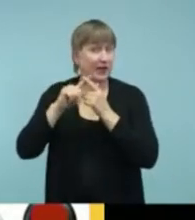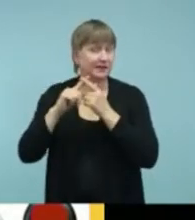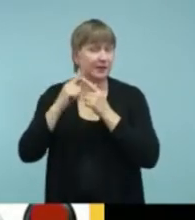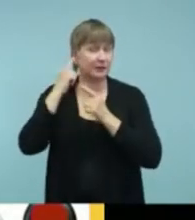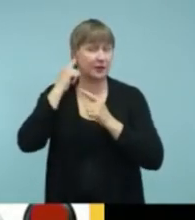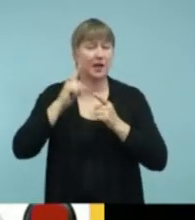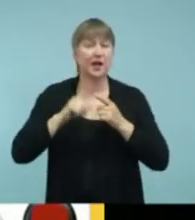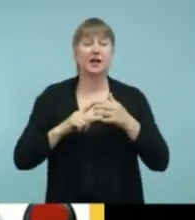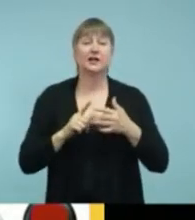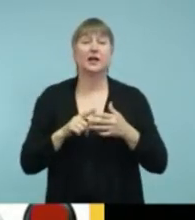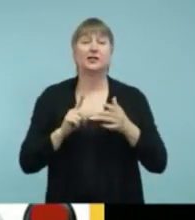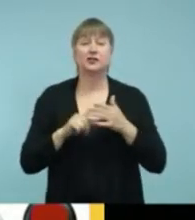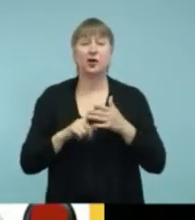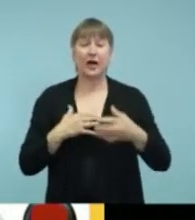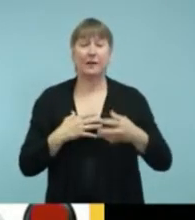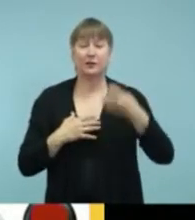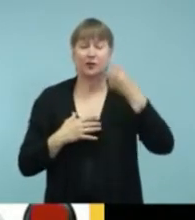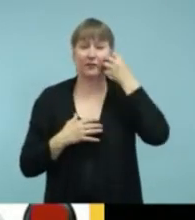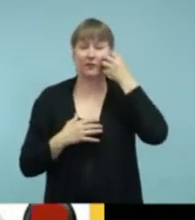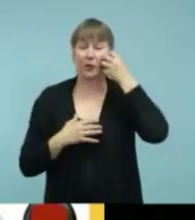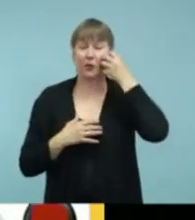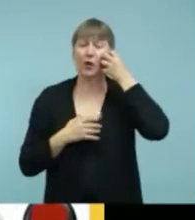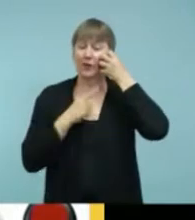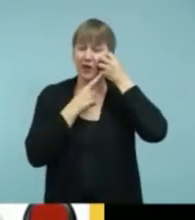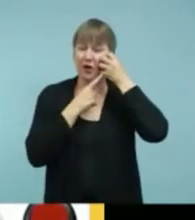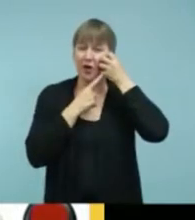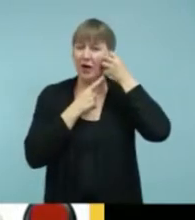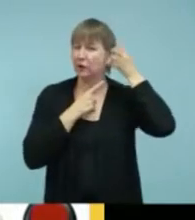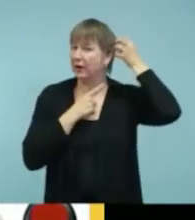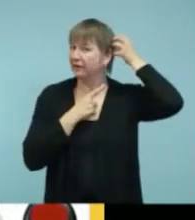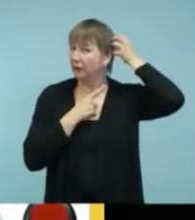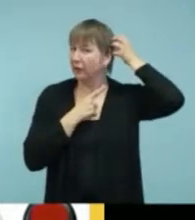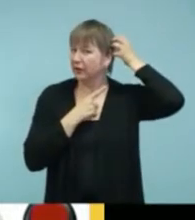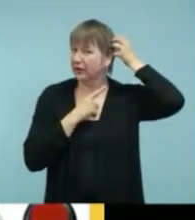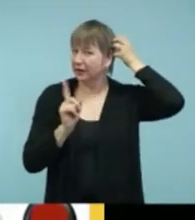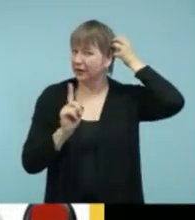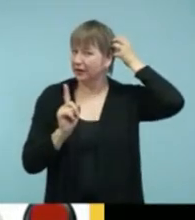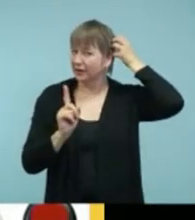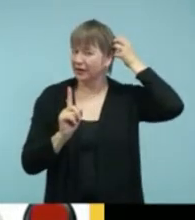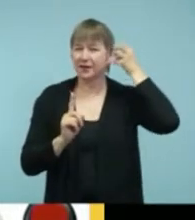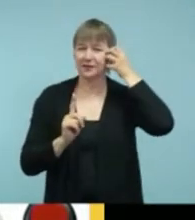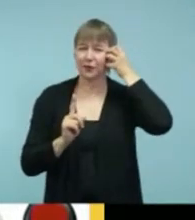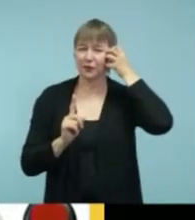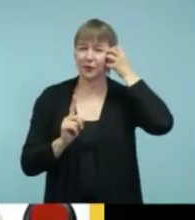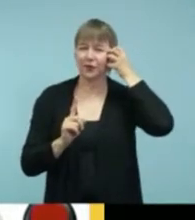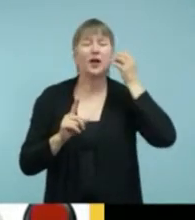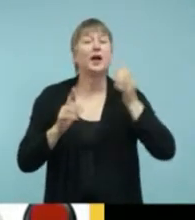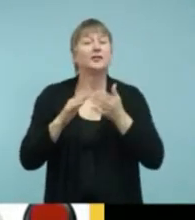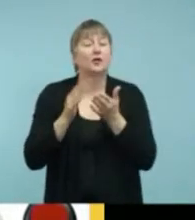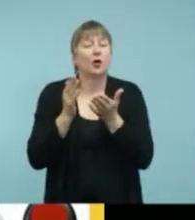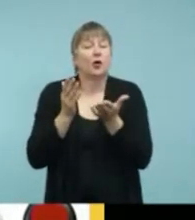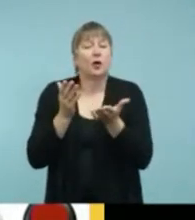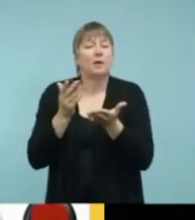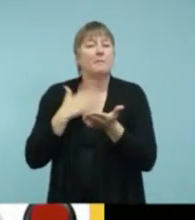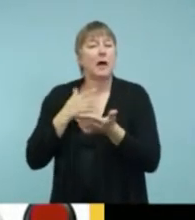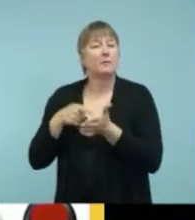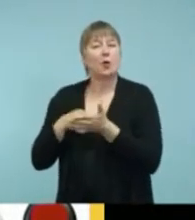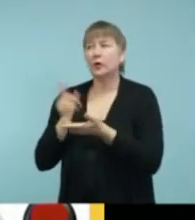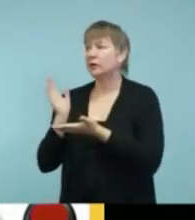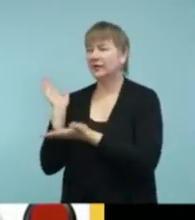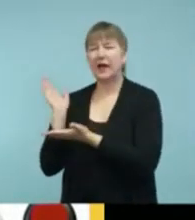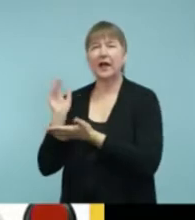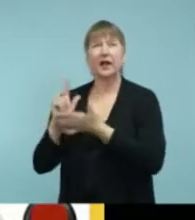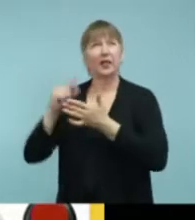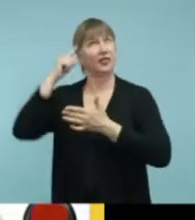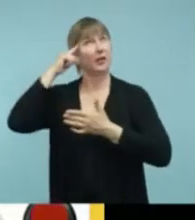can hold it up here. I don't need to hold it up here. So, use this page as a reference and think about